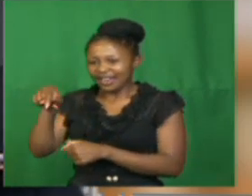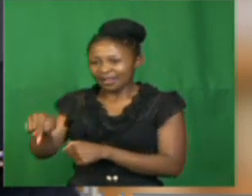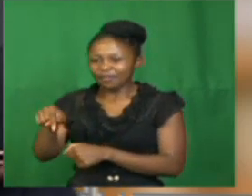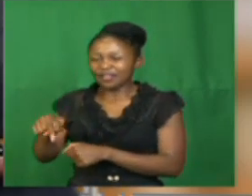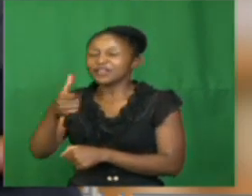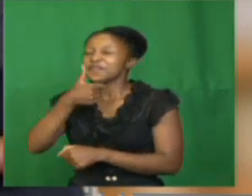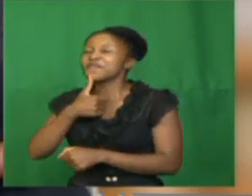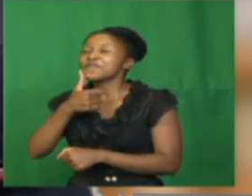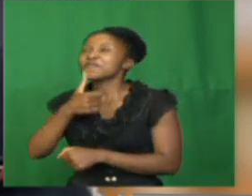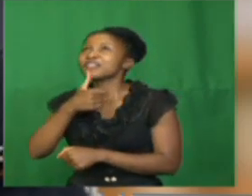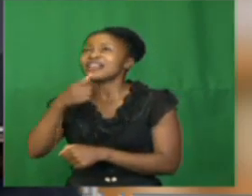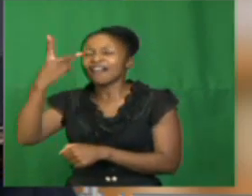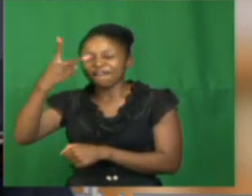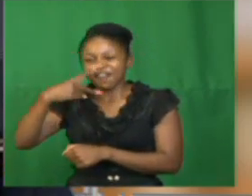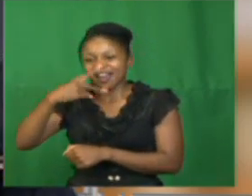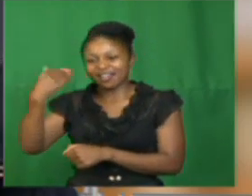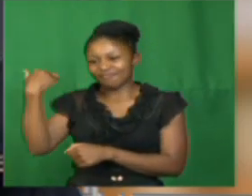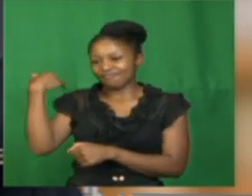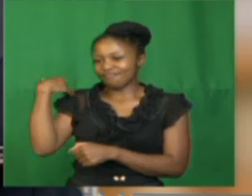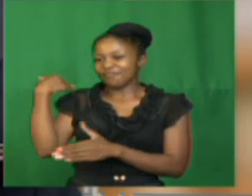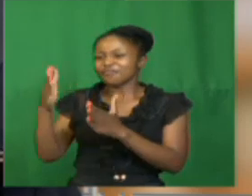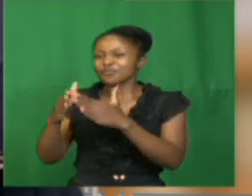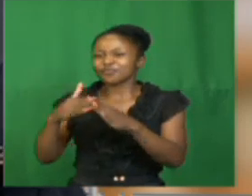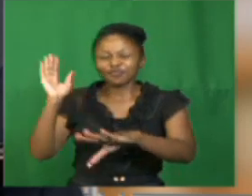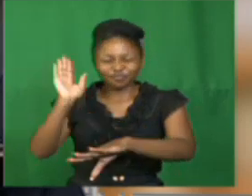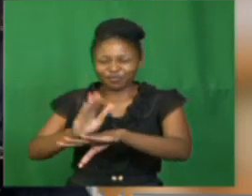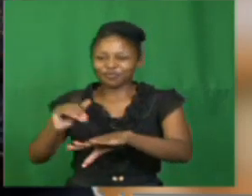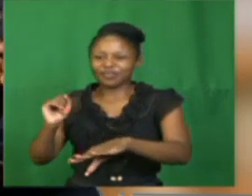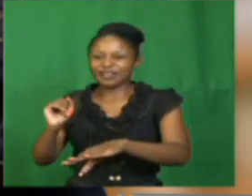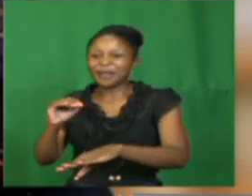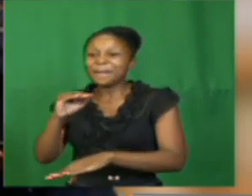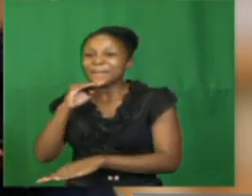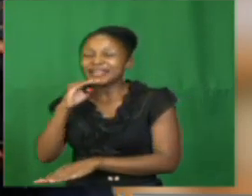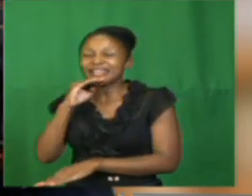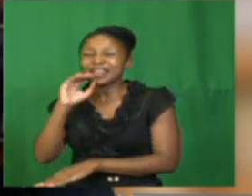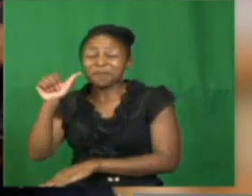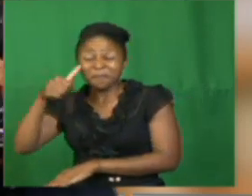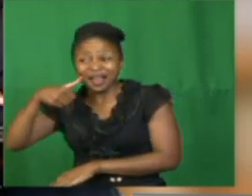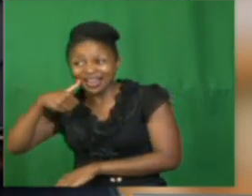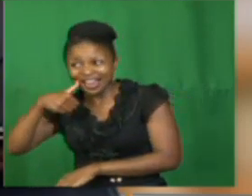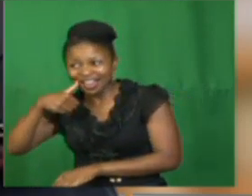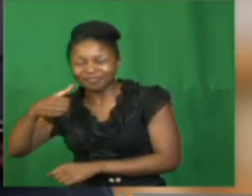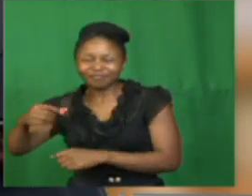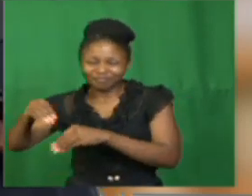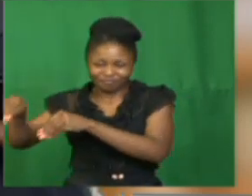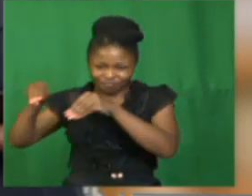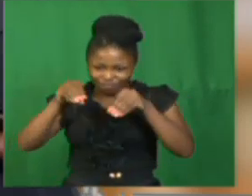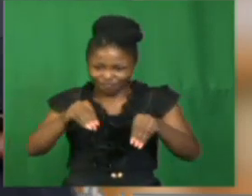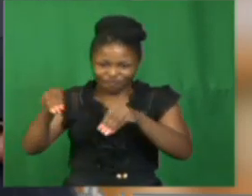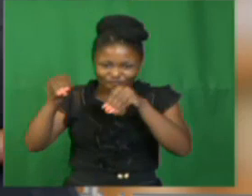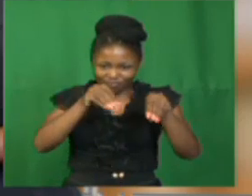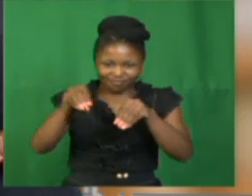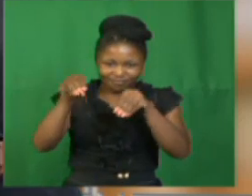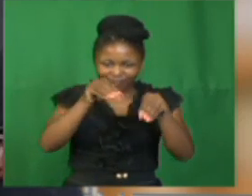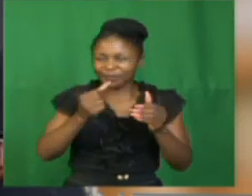timetable because it was a holiday, so today's lessons, which is Monday, will be moved to tomorrow, and so forth and so forth. Please tell our